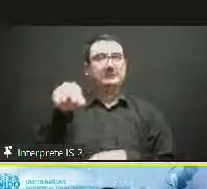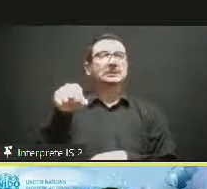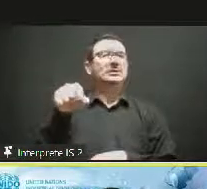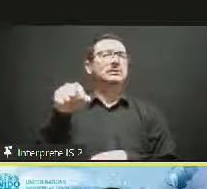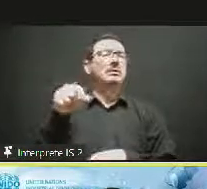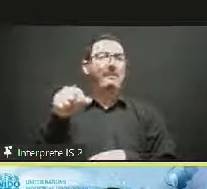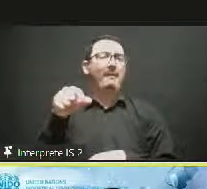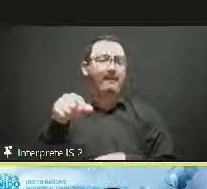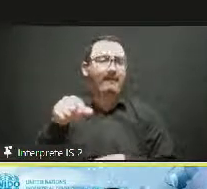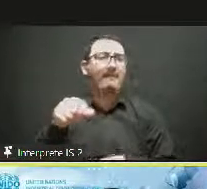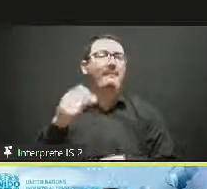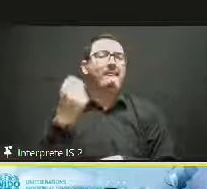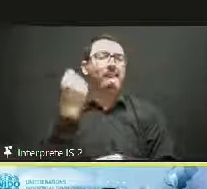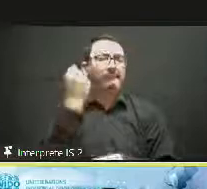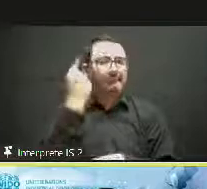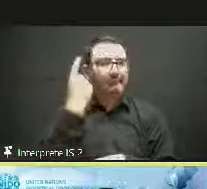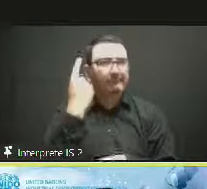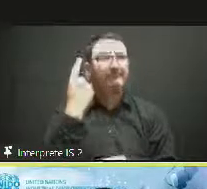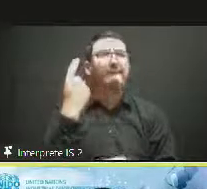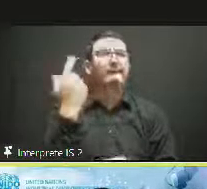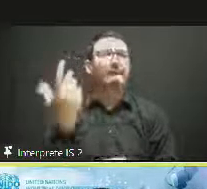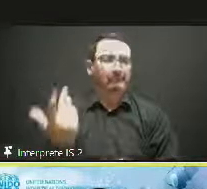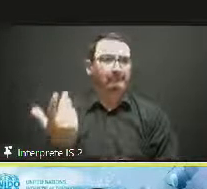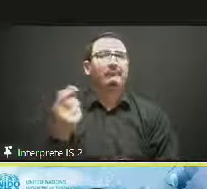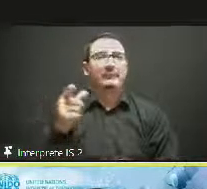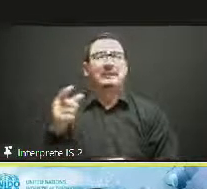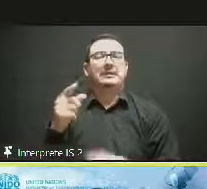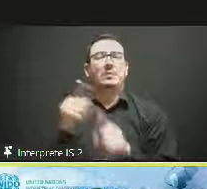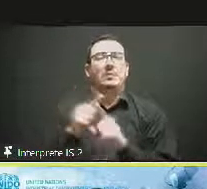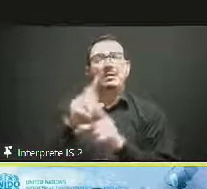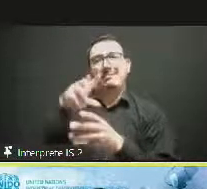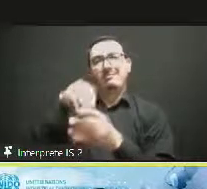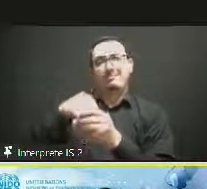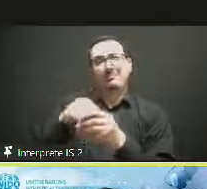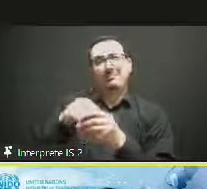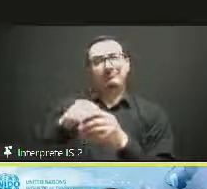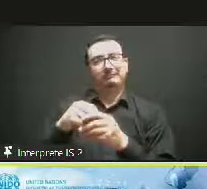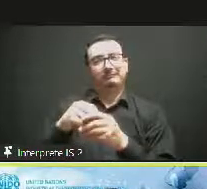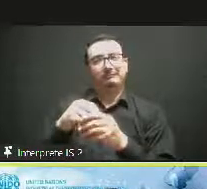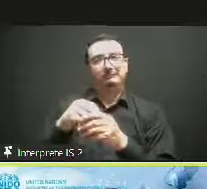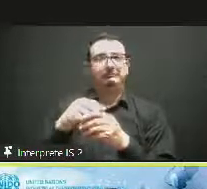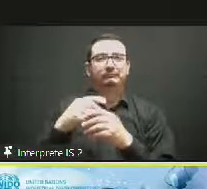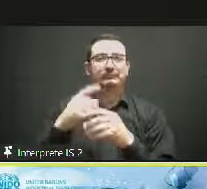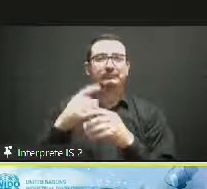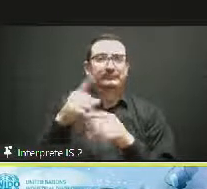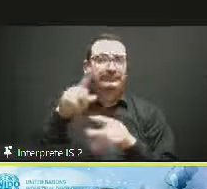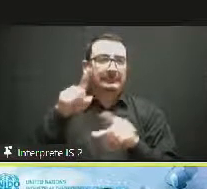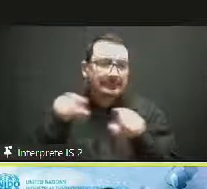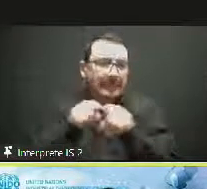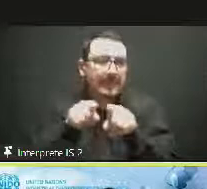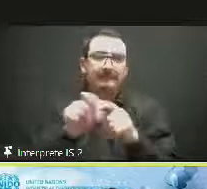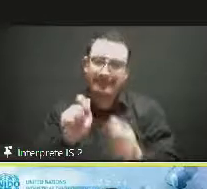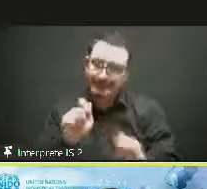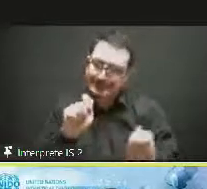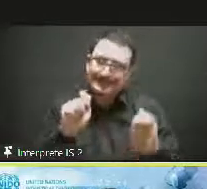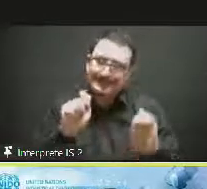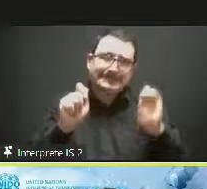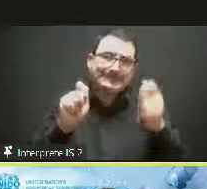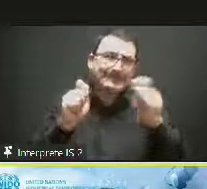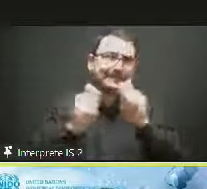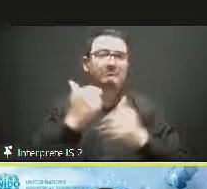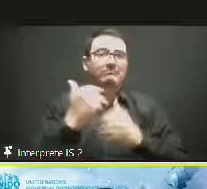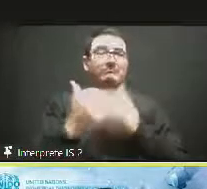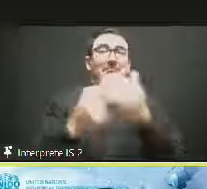innovators, etc. It's also considered as a sort of platform where several